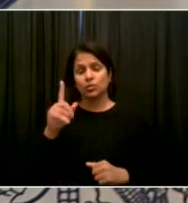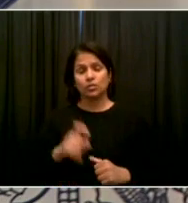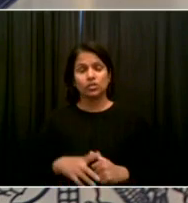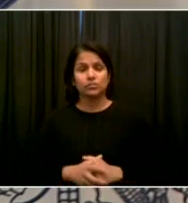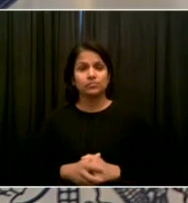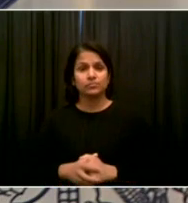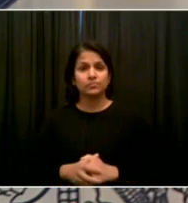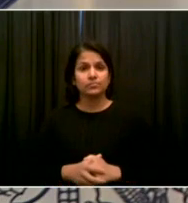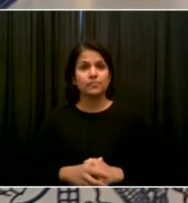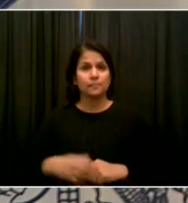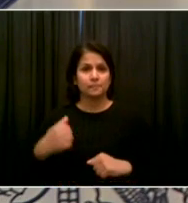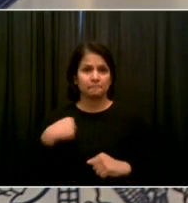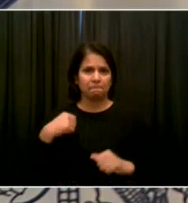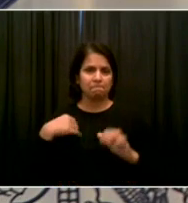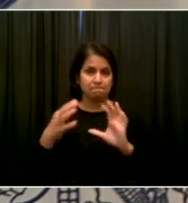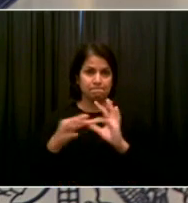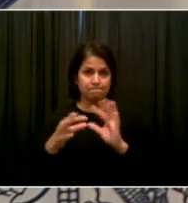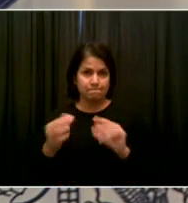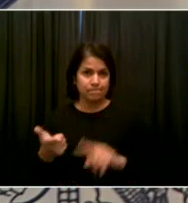let me talk about this first.